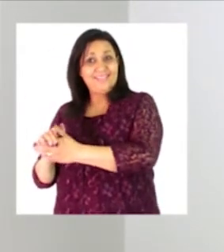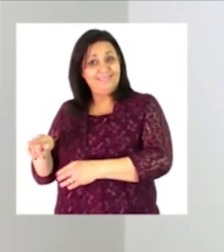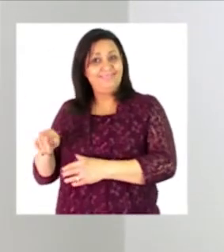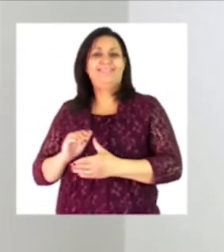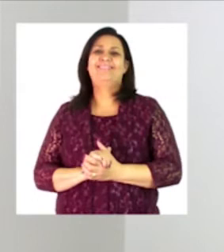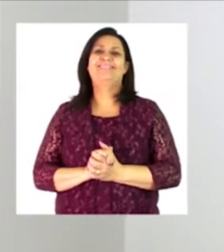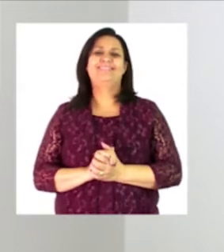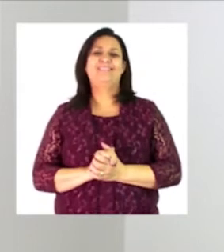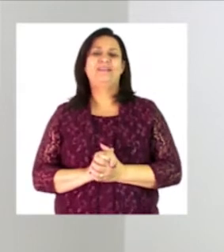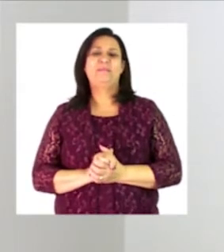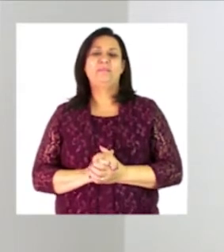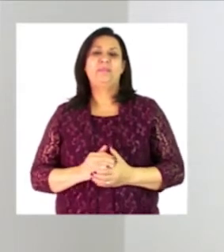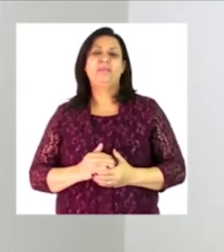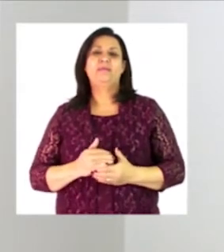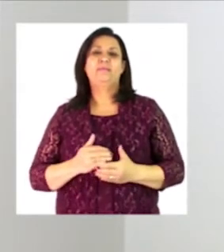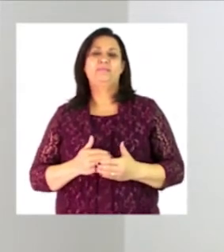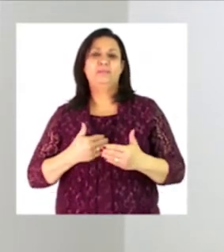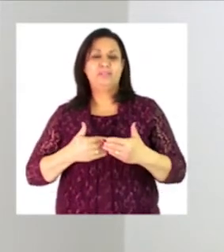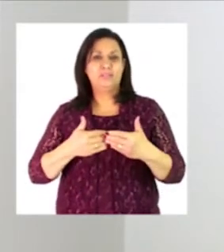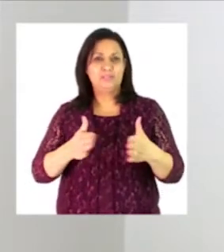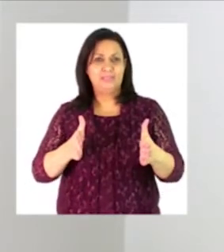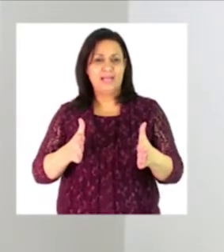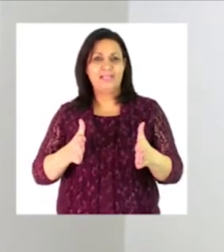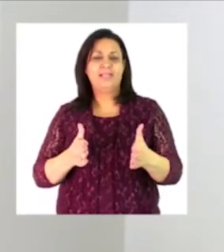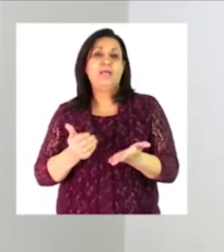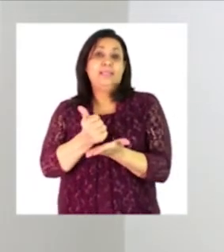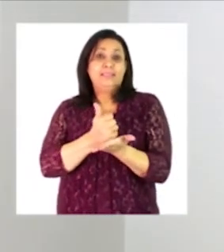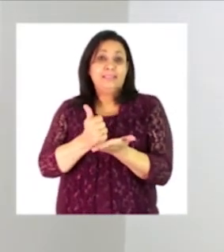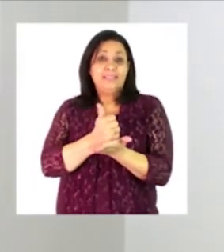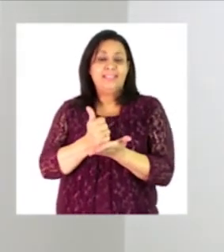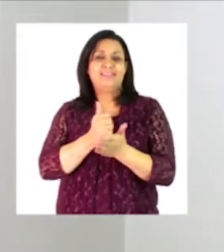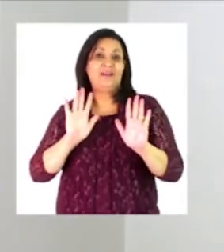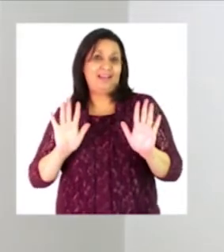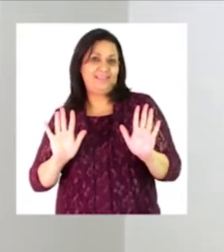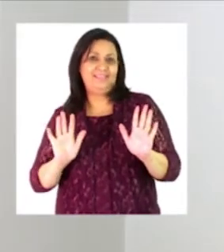before we begin let's sanitize our hands